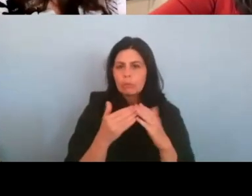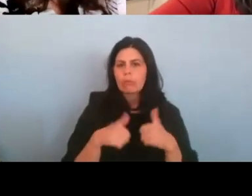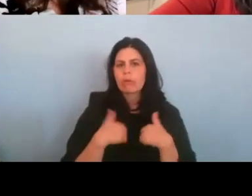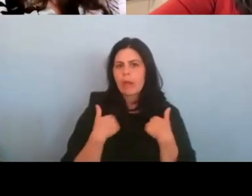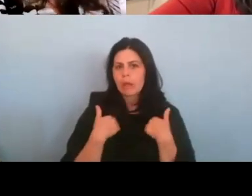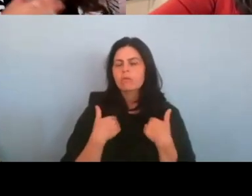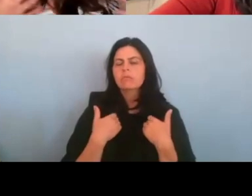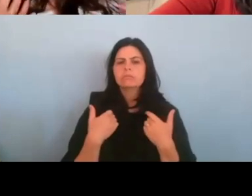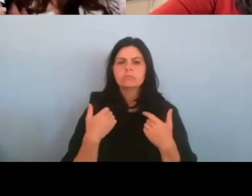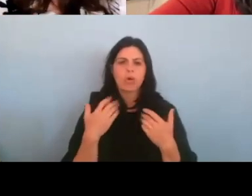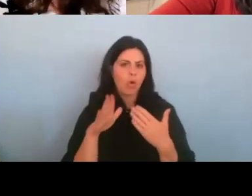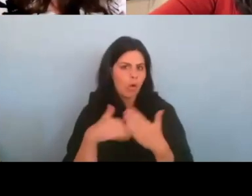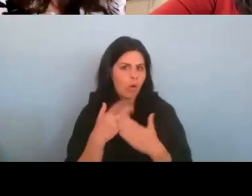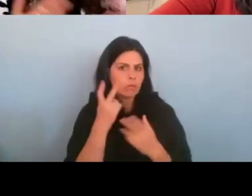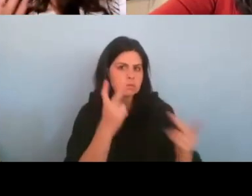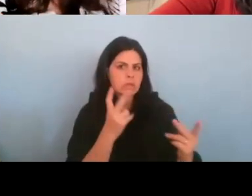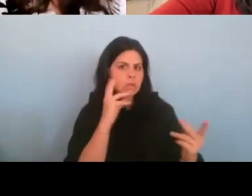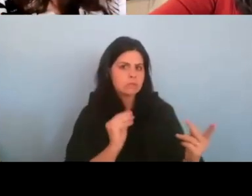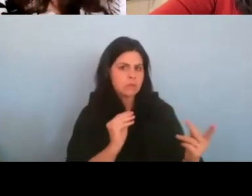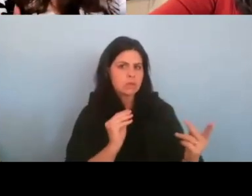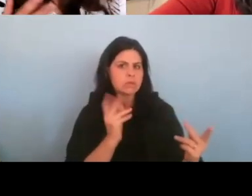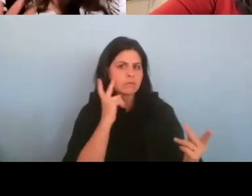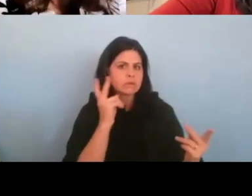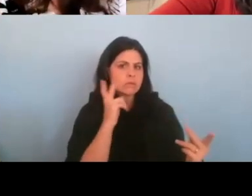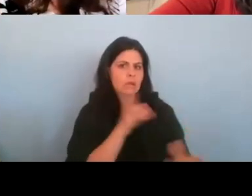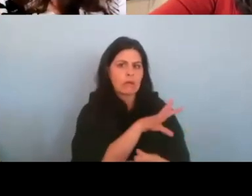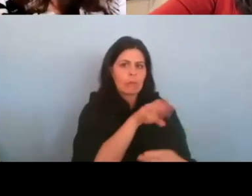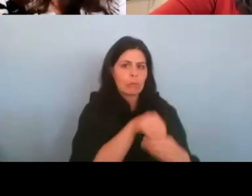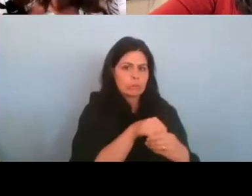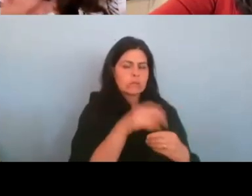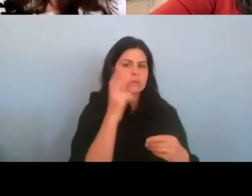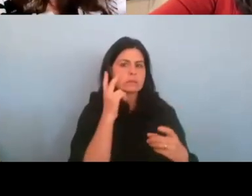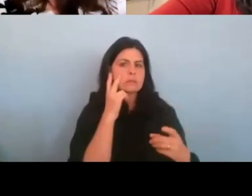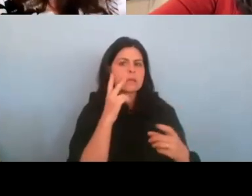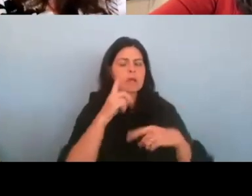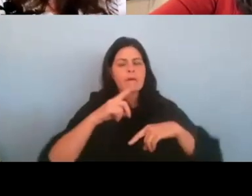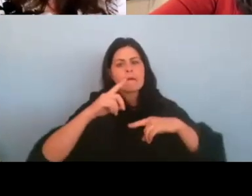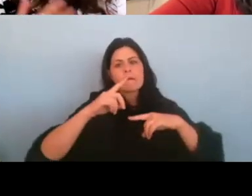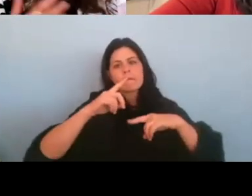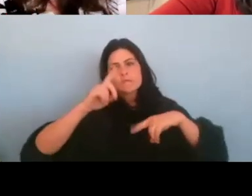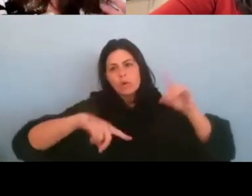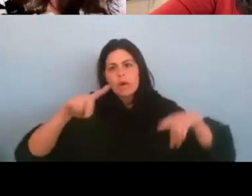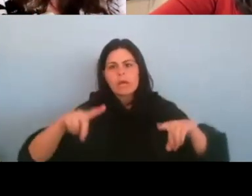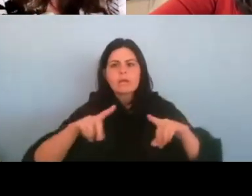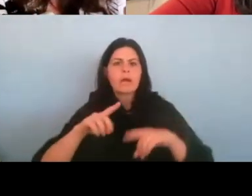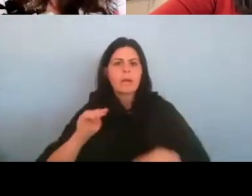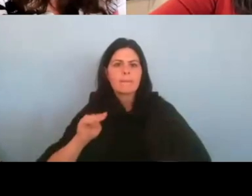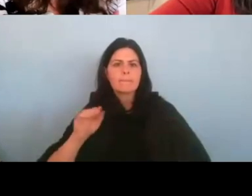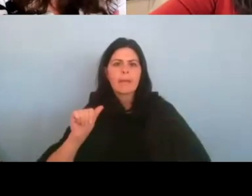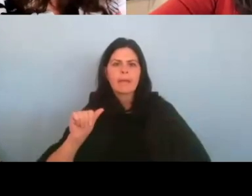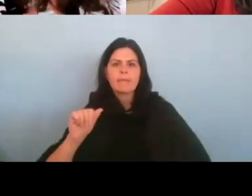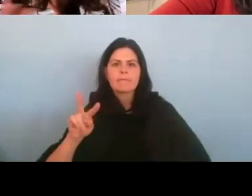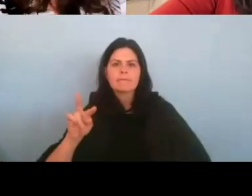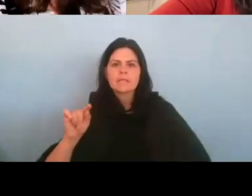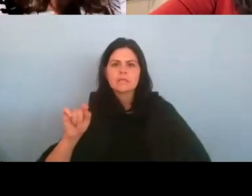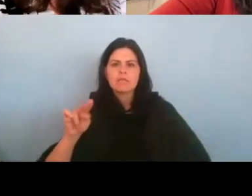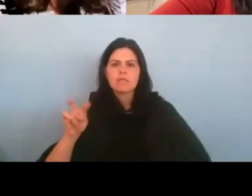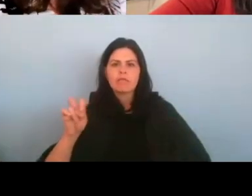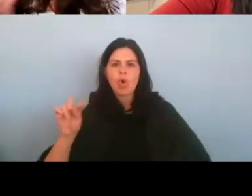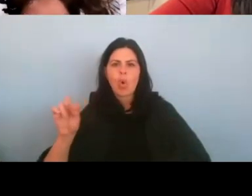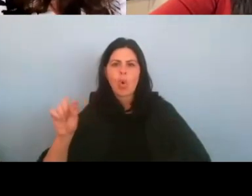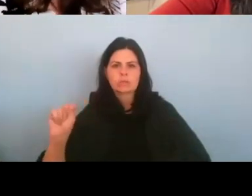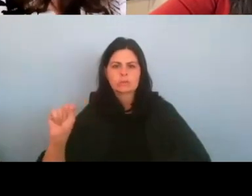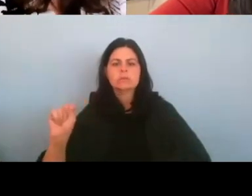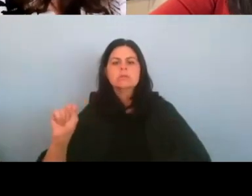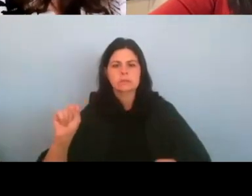inclusion and seeing a variety of different kinds of name it's vote, um, done in a lot of different ways. But, but